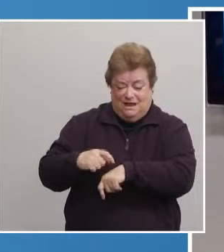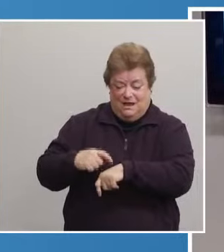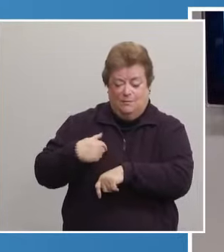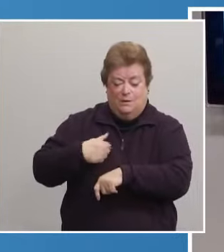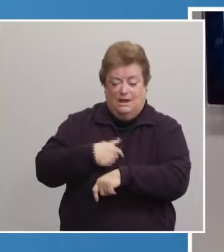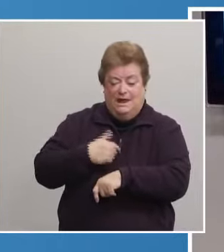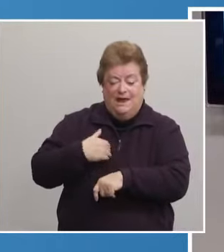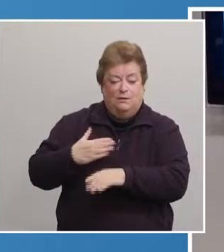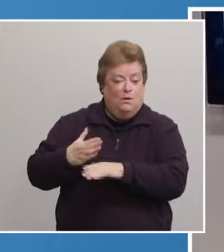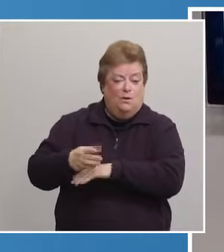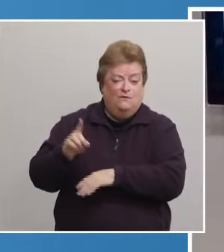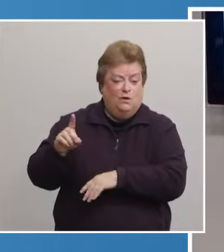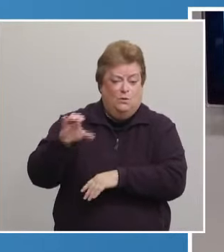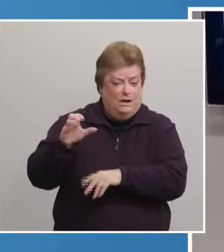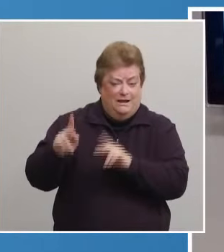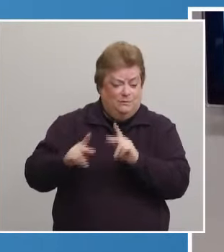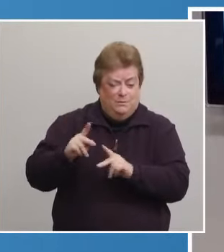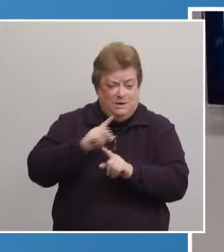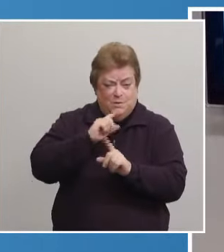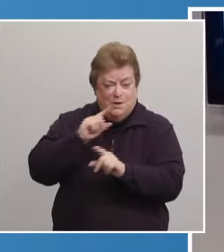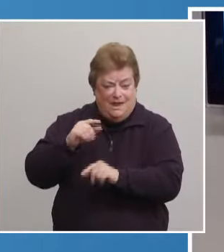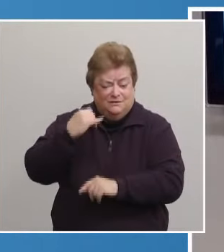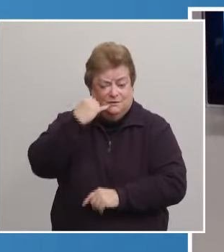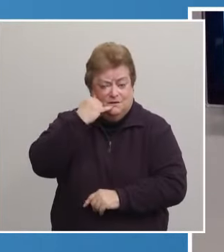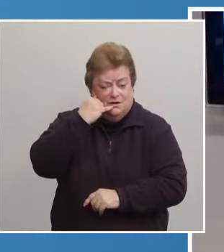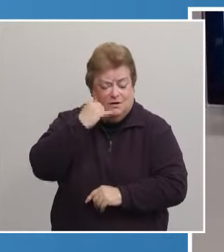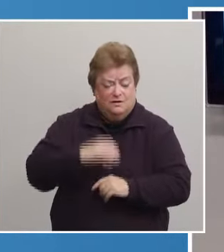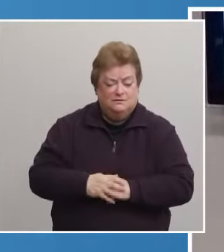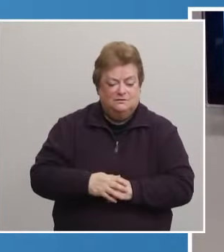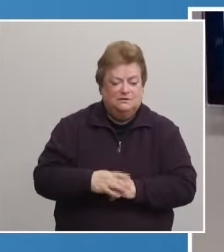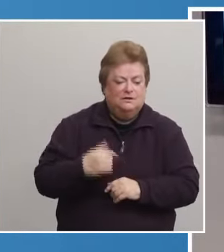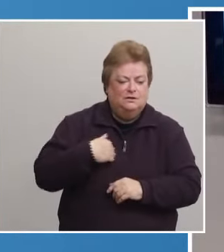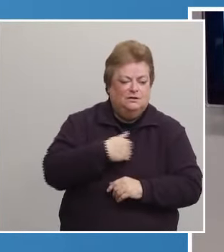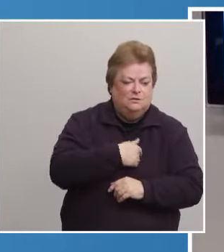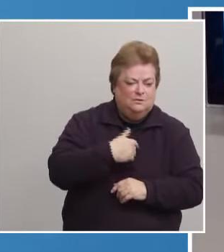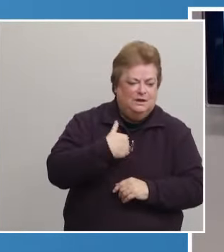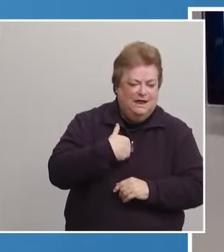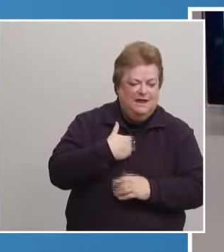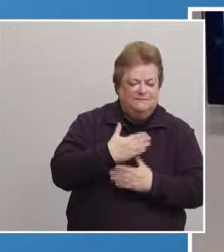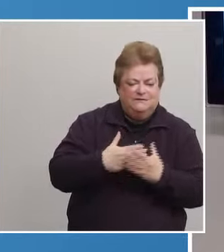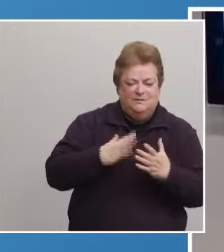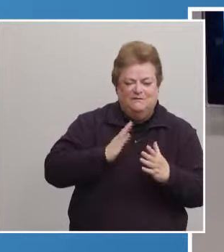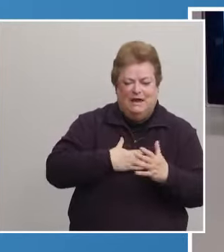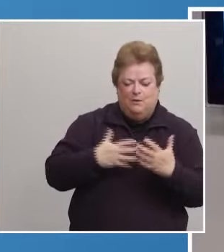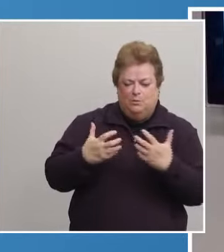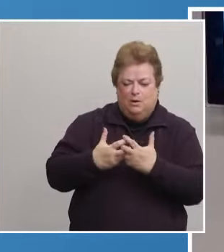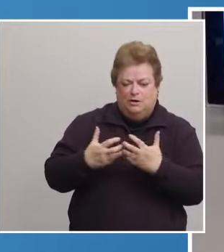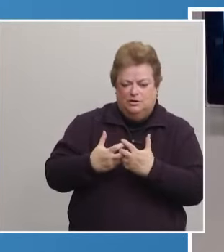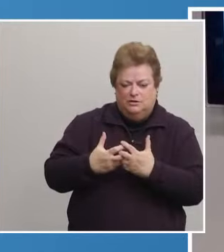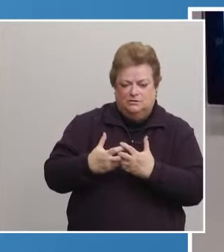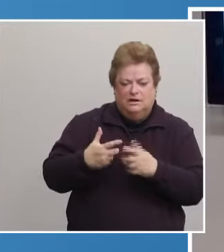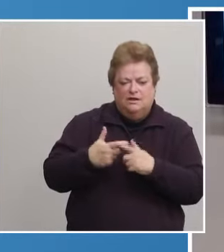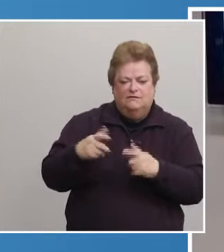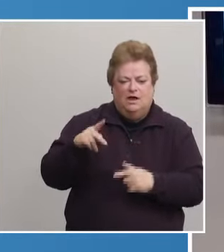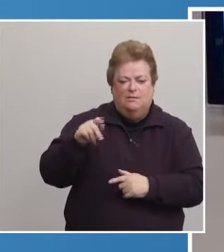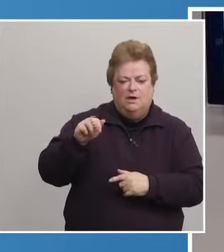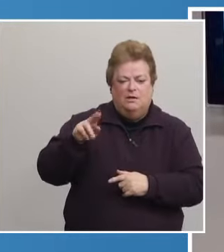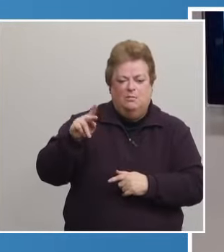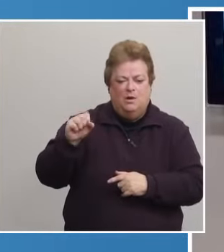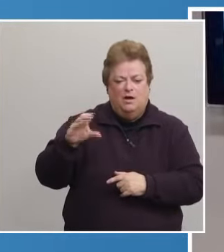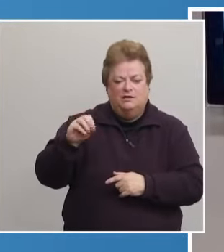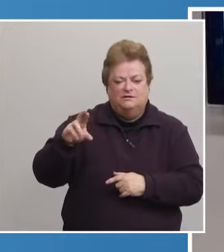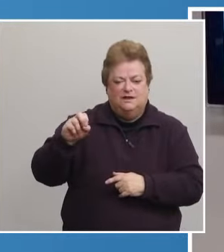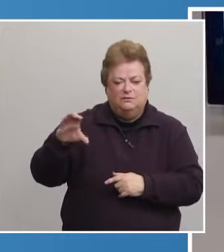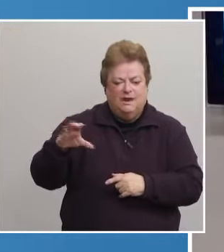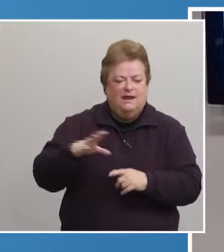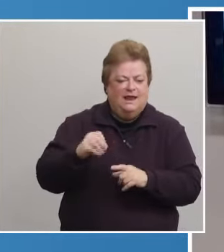over 100. And I can just tell you that we have some of our partners, partners, also from Parks and Rec and from